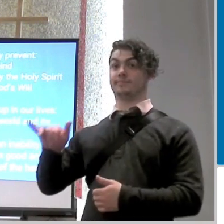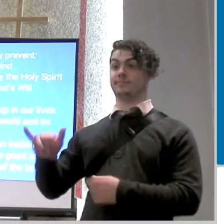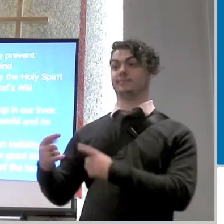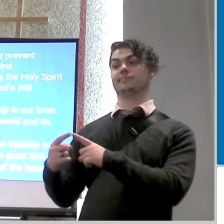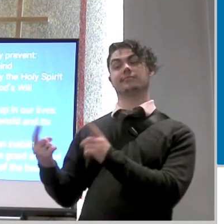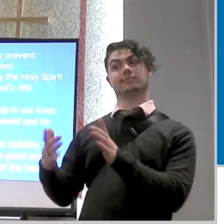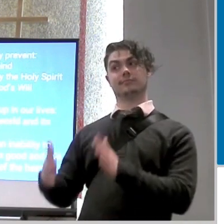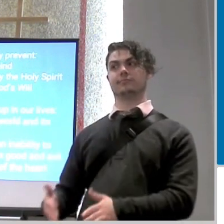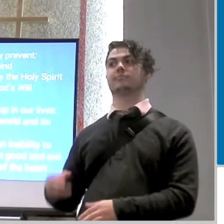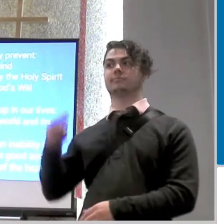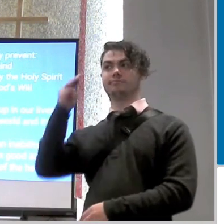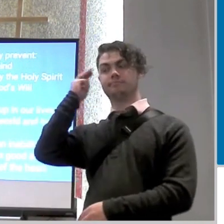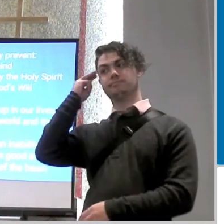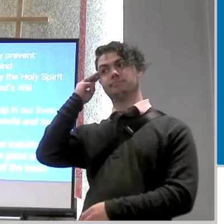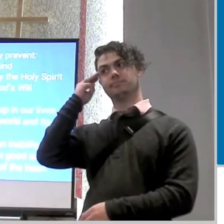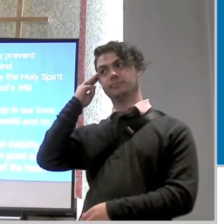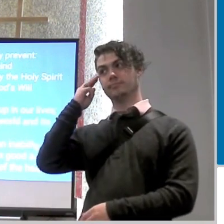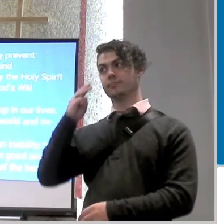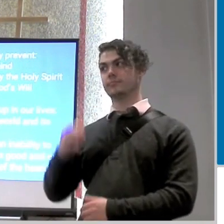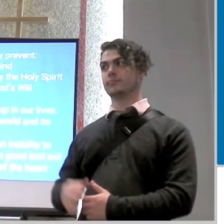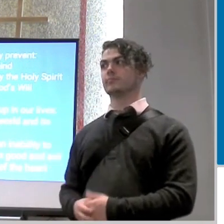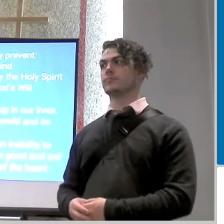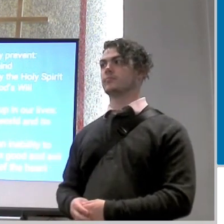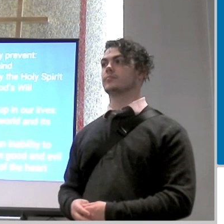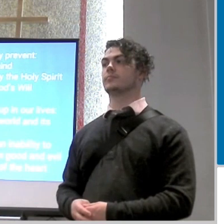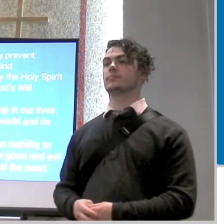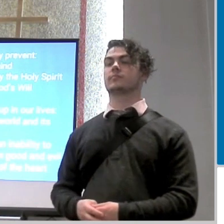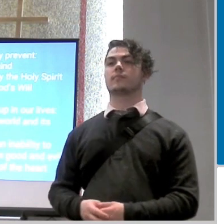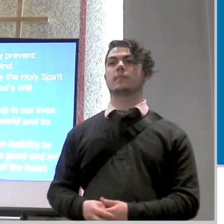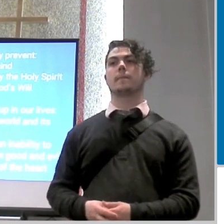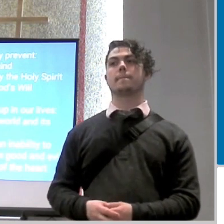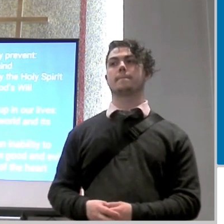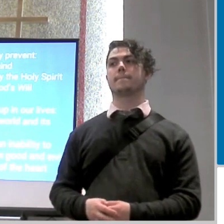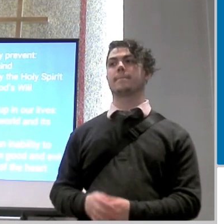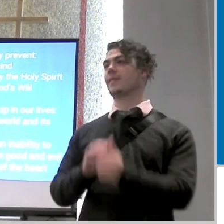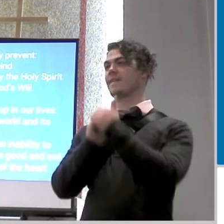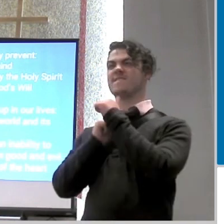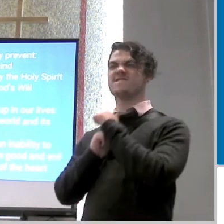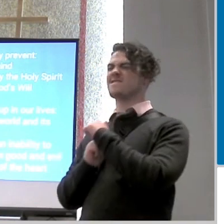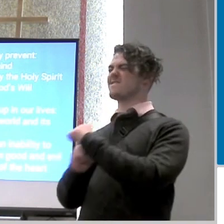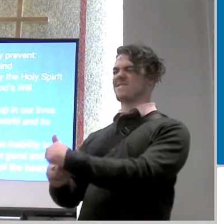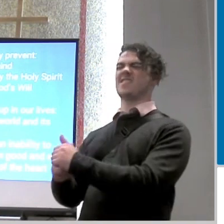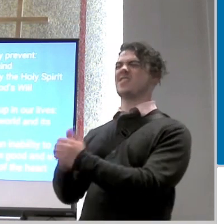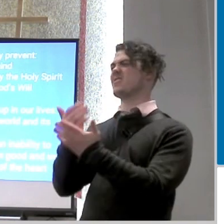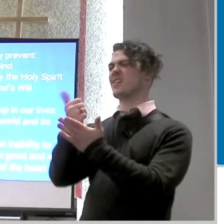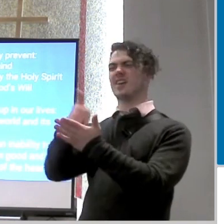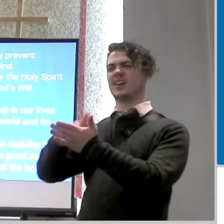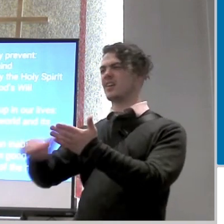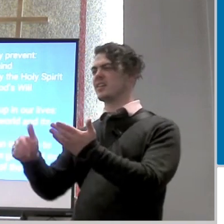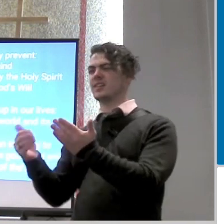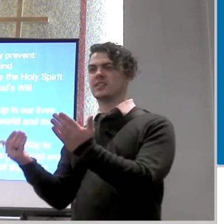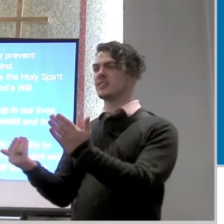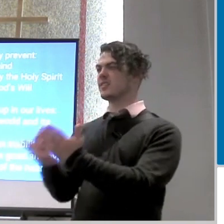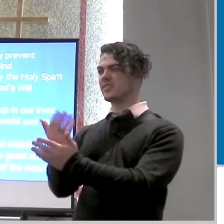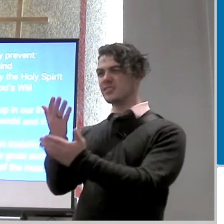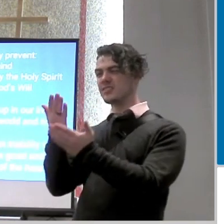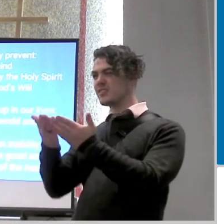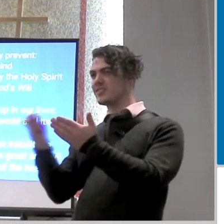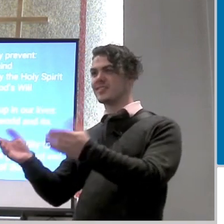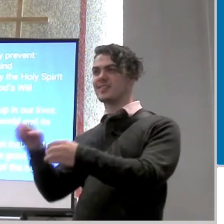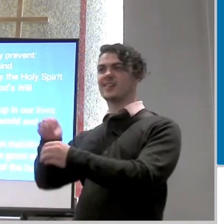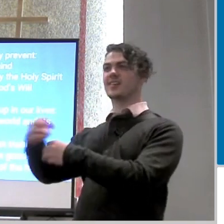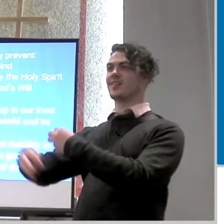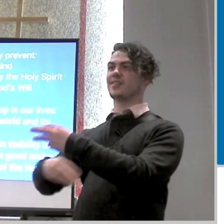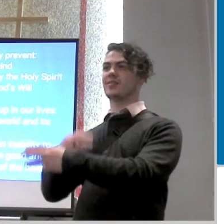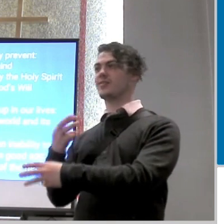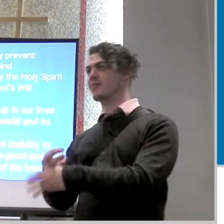that we might say hey what's the newest trend i'm gonna go follow that i'm gonna go do this thing years and years and years ago